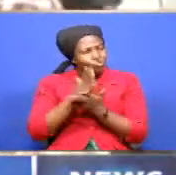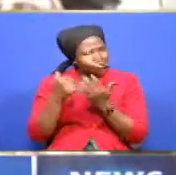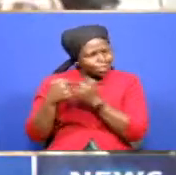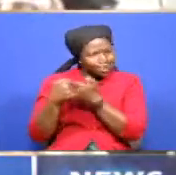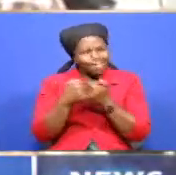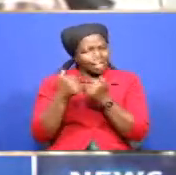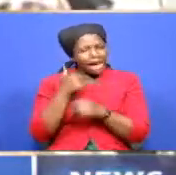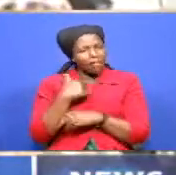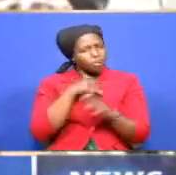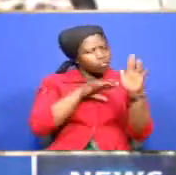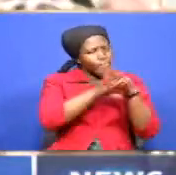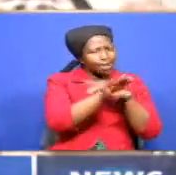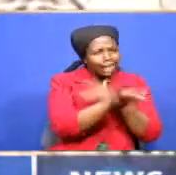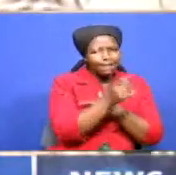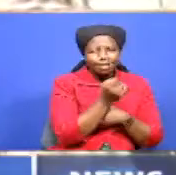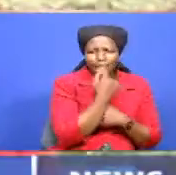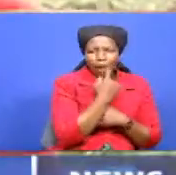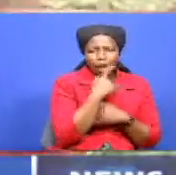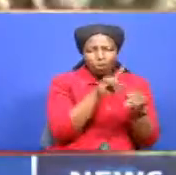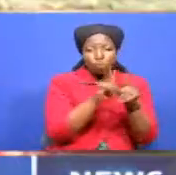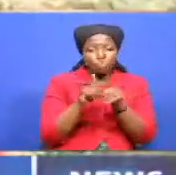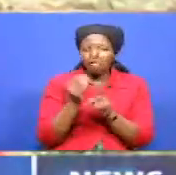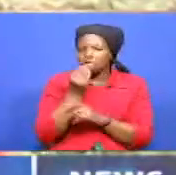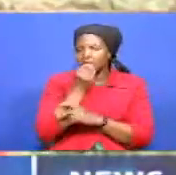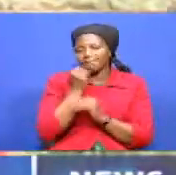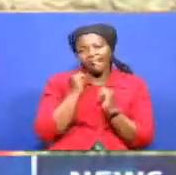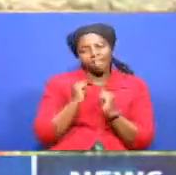access medication as well as food